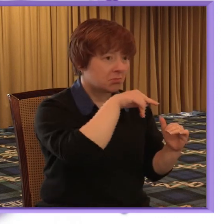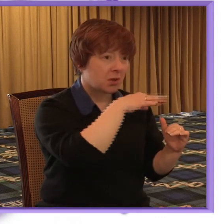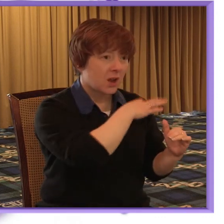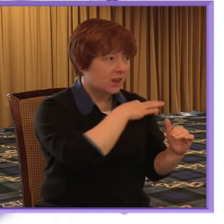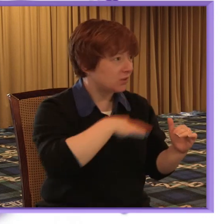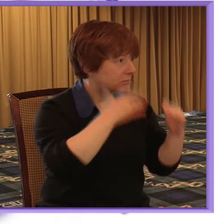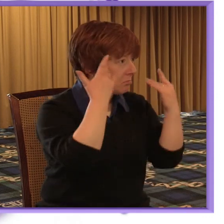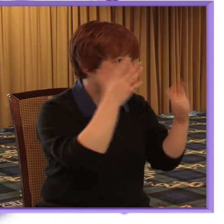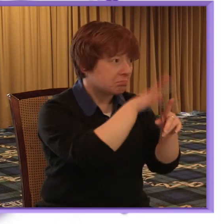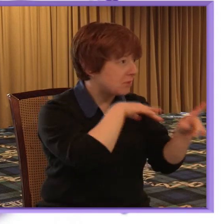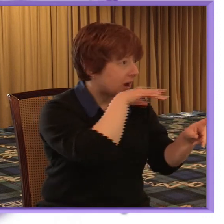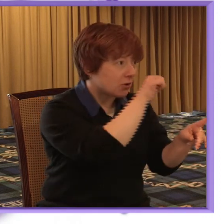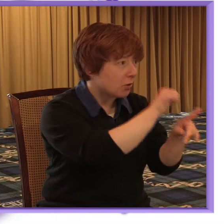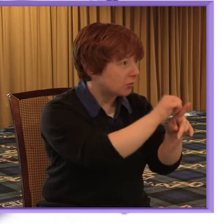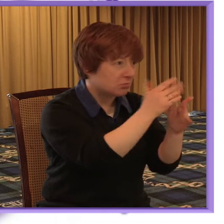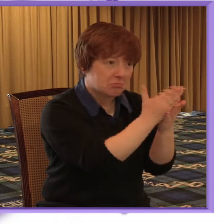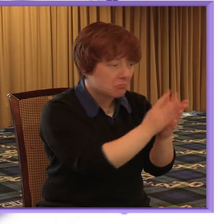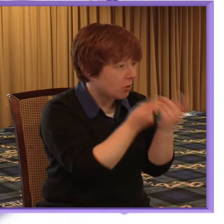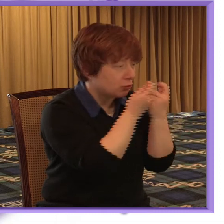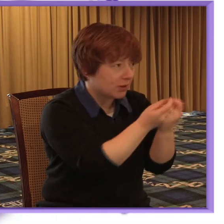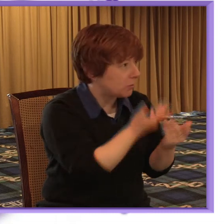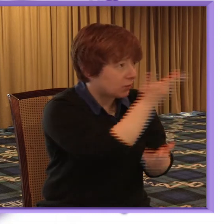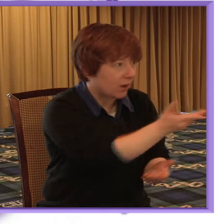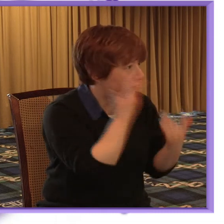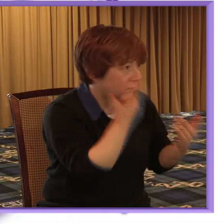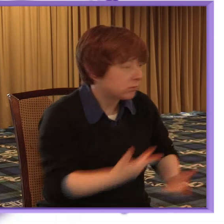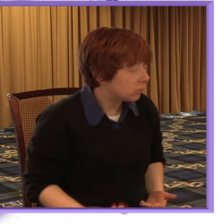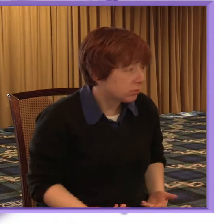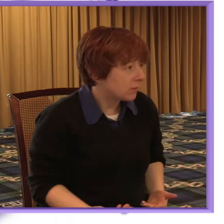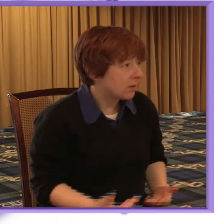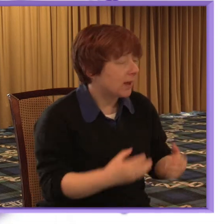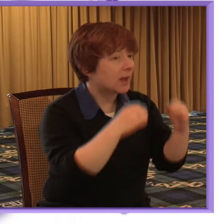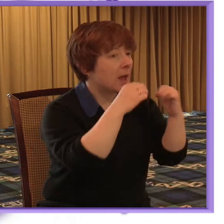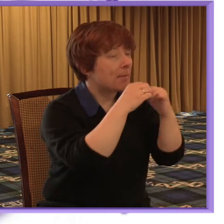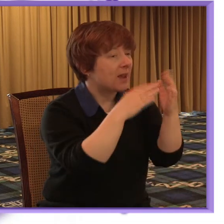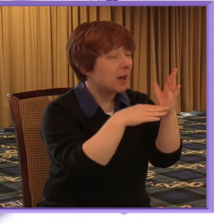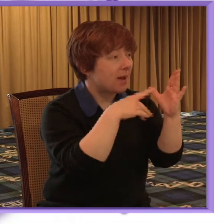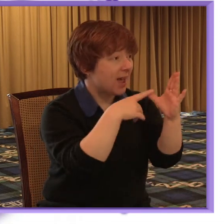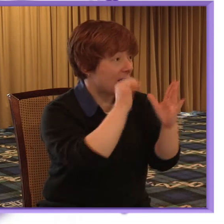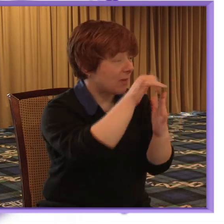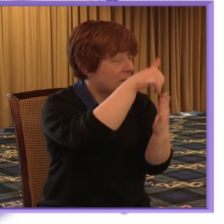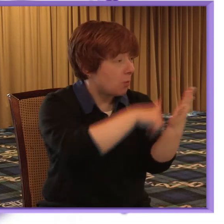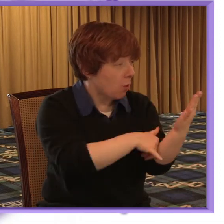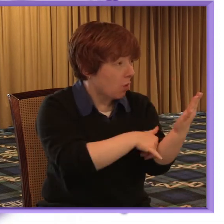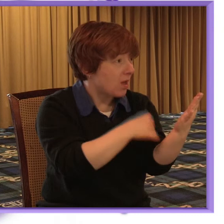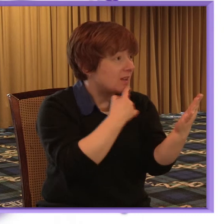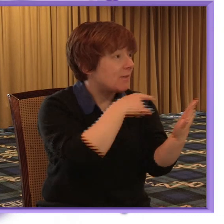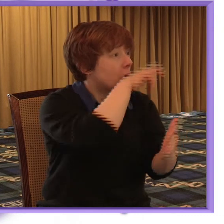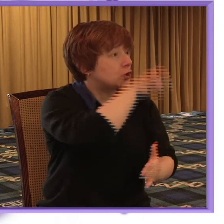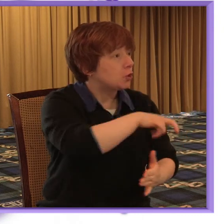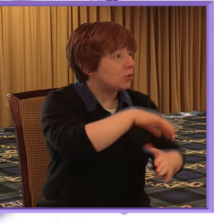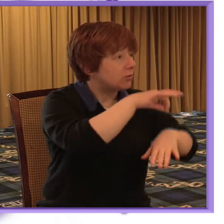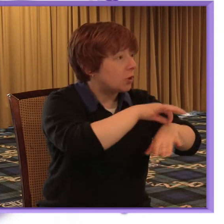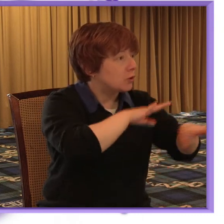provide patients with mental health problems for example the BAMA in their parity report stated that mental health training for student doctors is